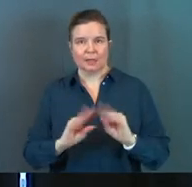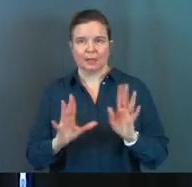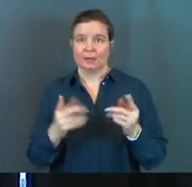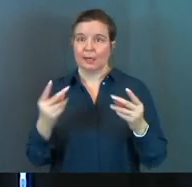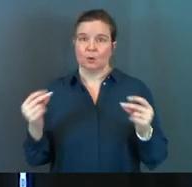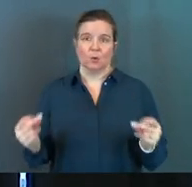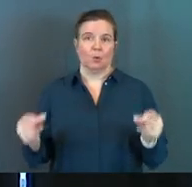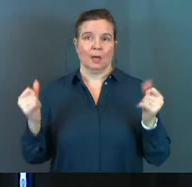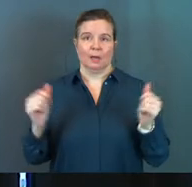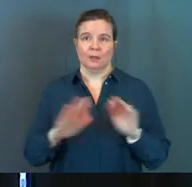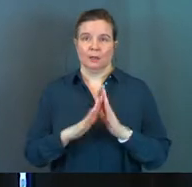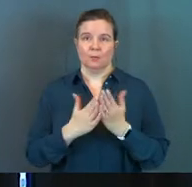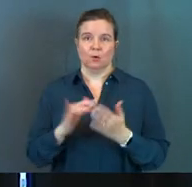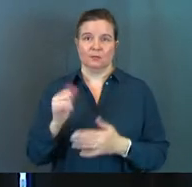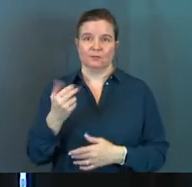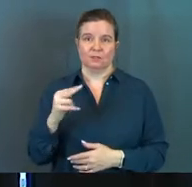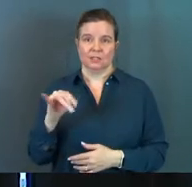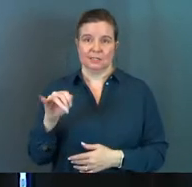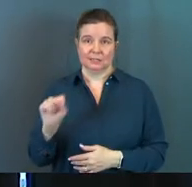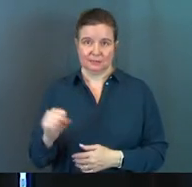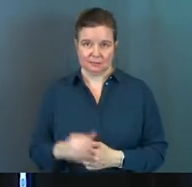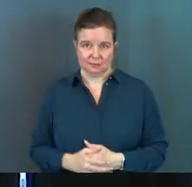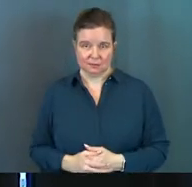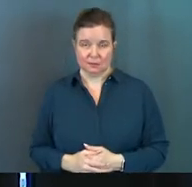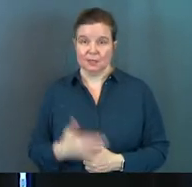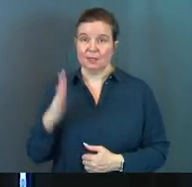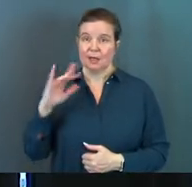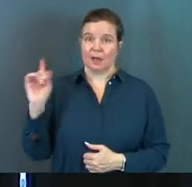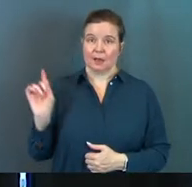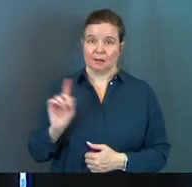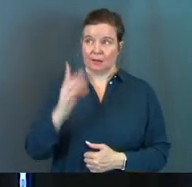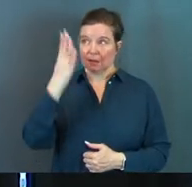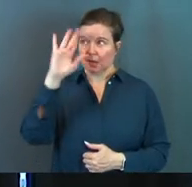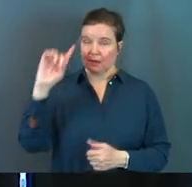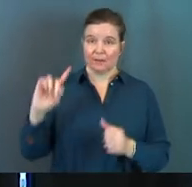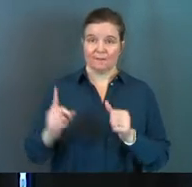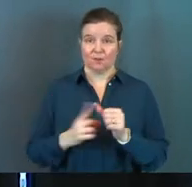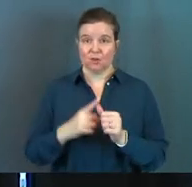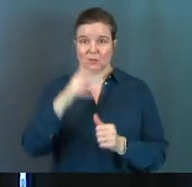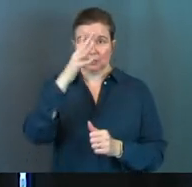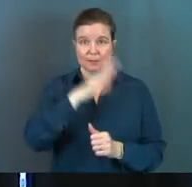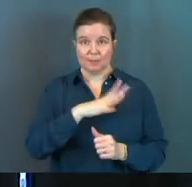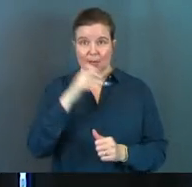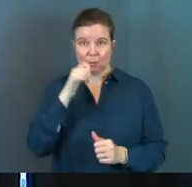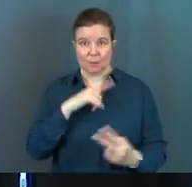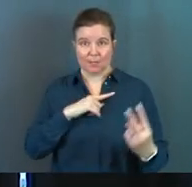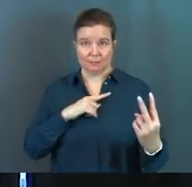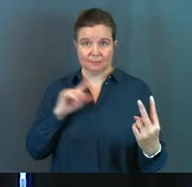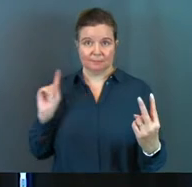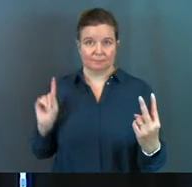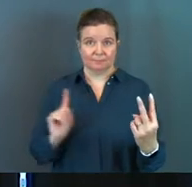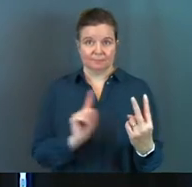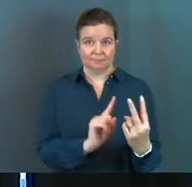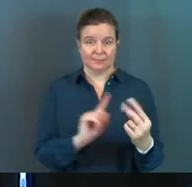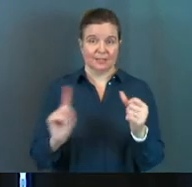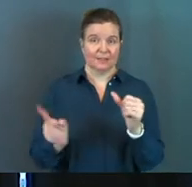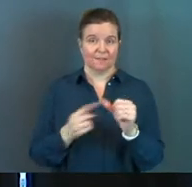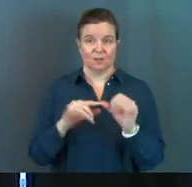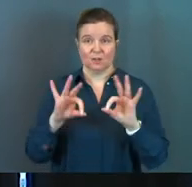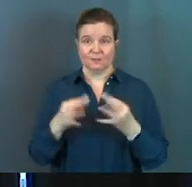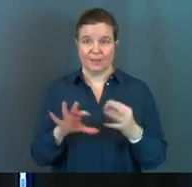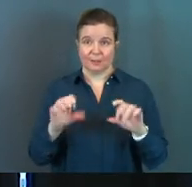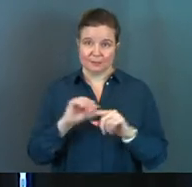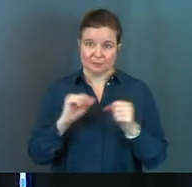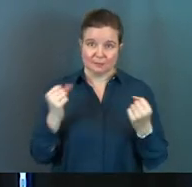right away in the book of Genesis. God comes to the very first man and woman. It's the very first family